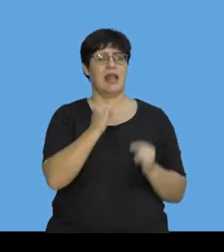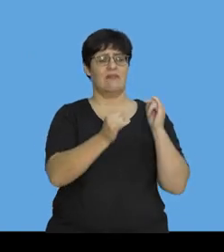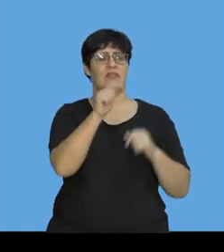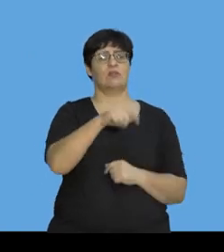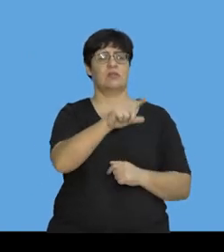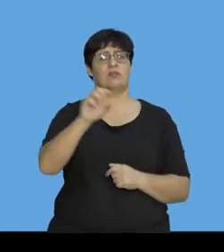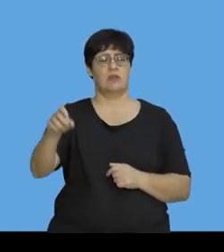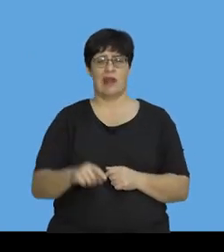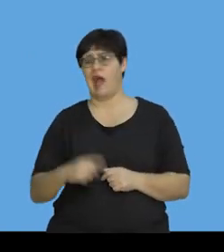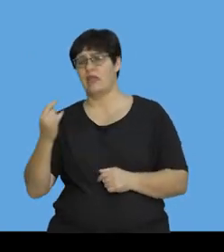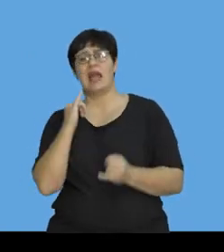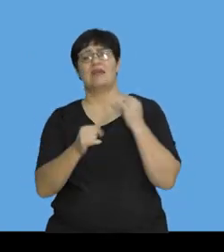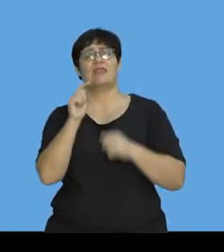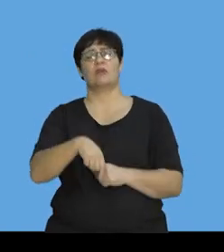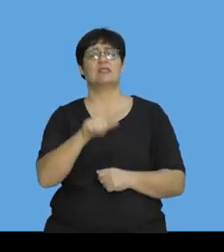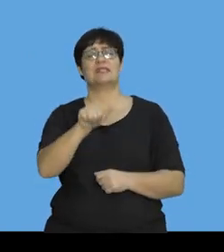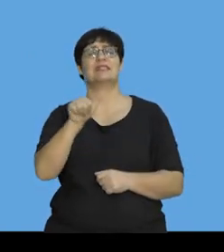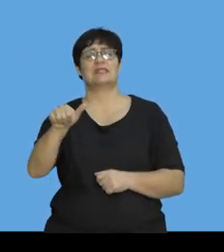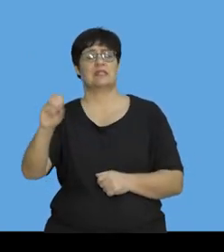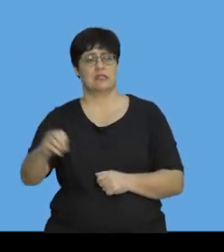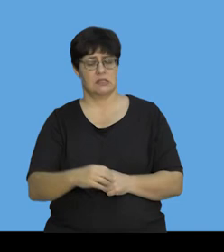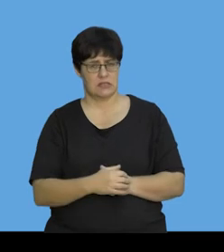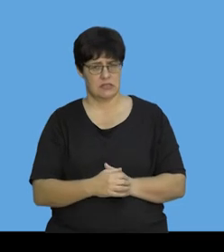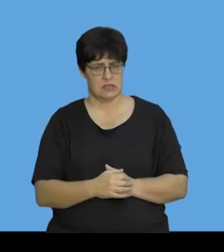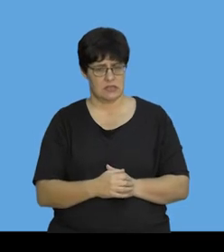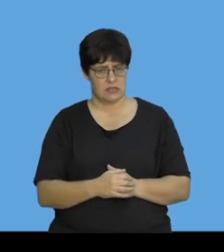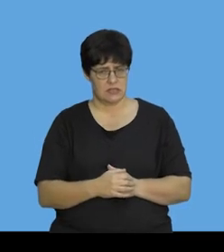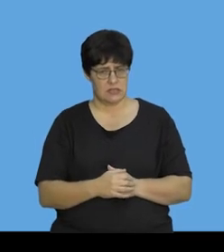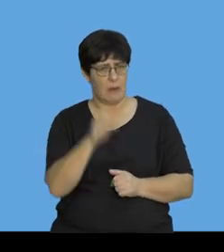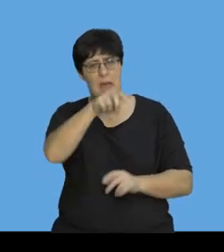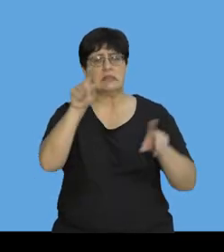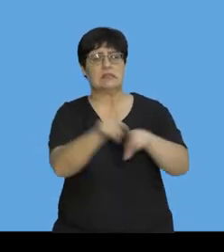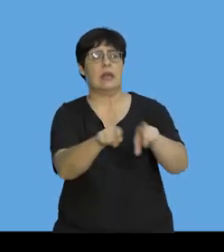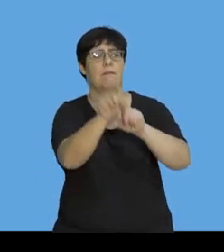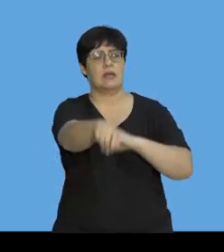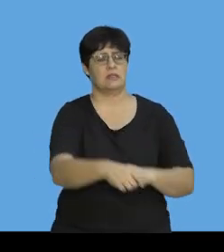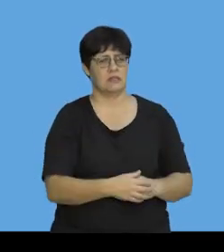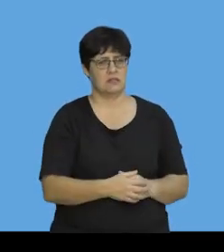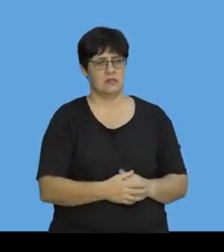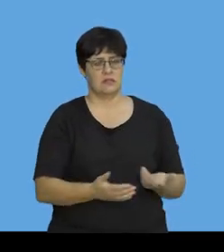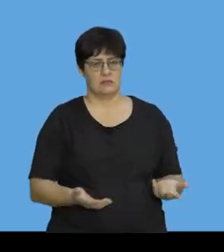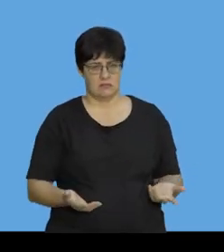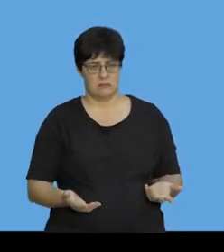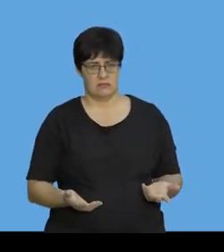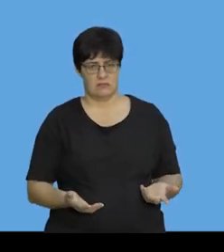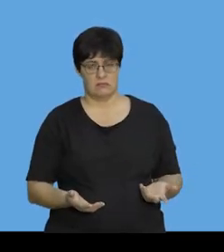One's 11,700. One's 11,660. Aren't they supposed to be the same?